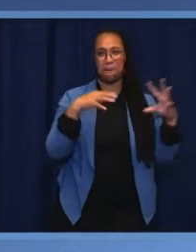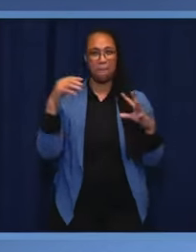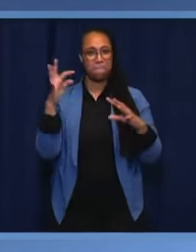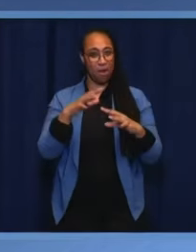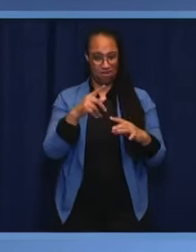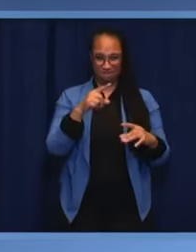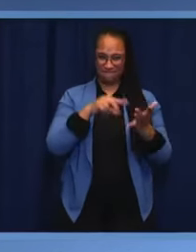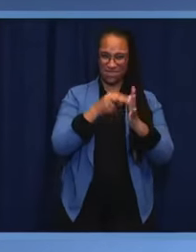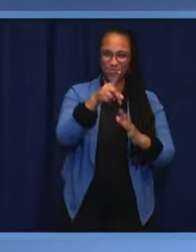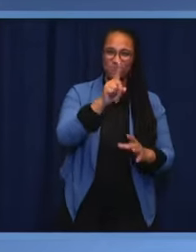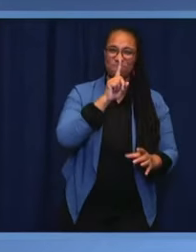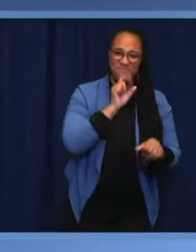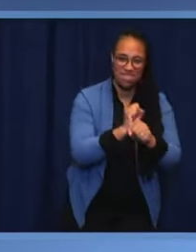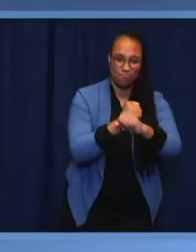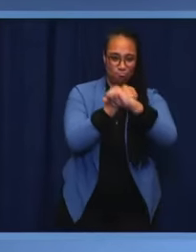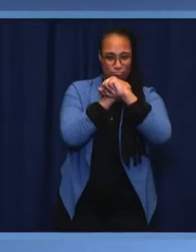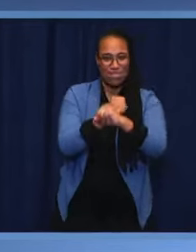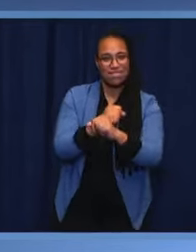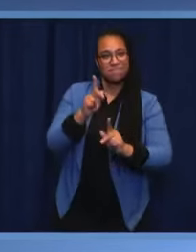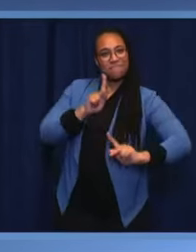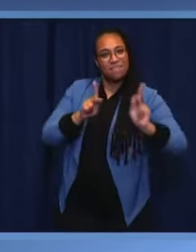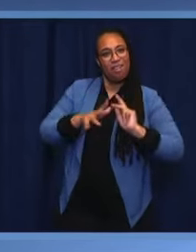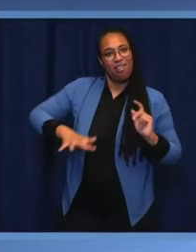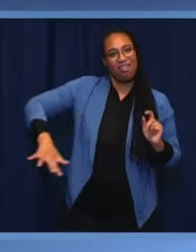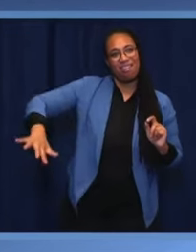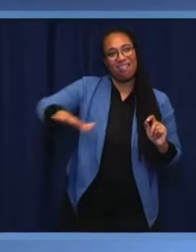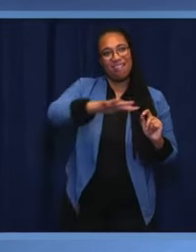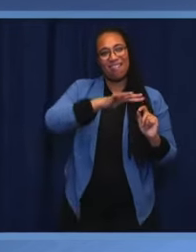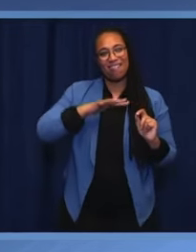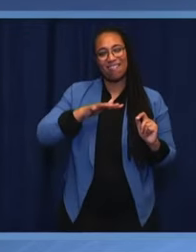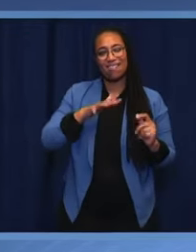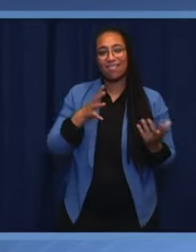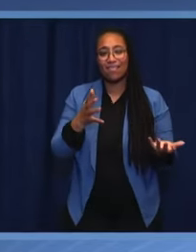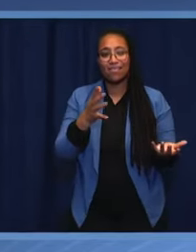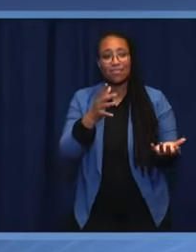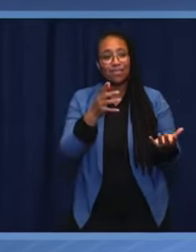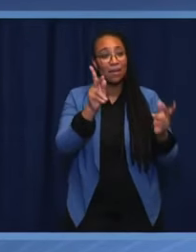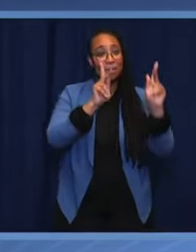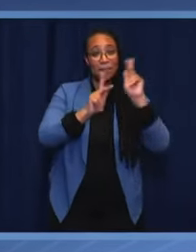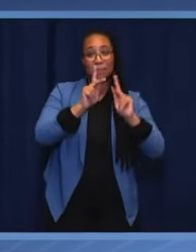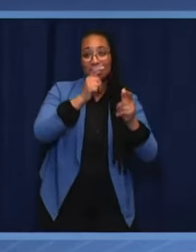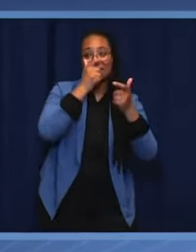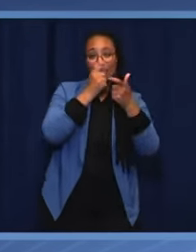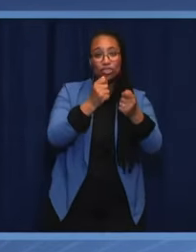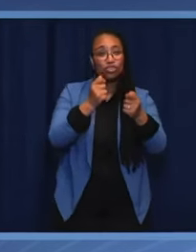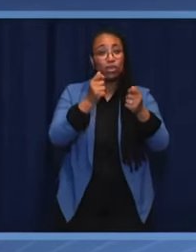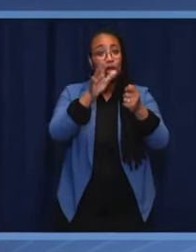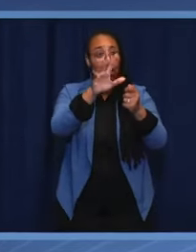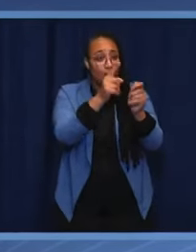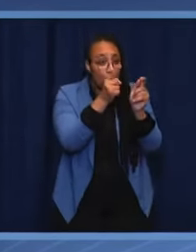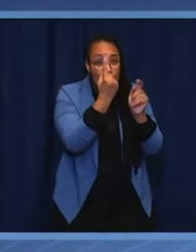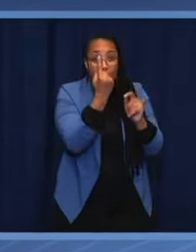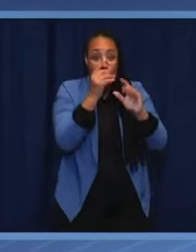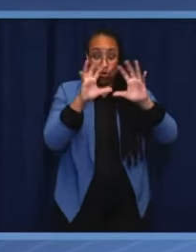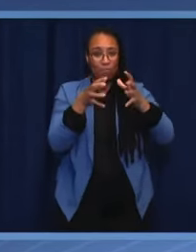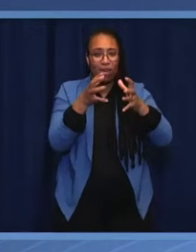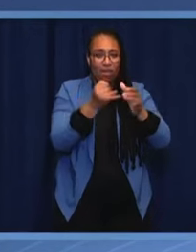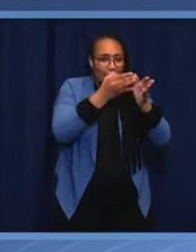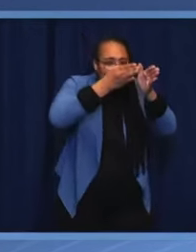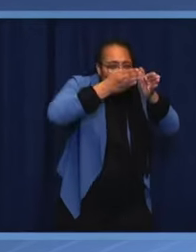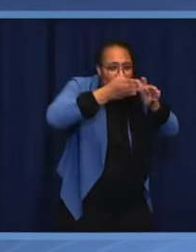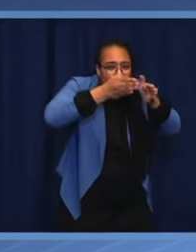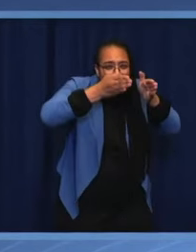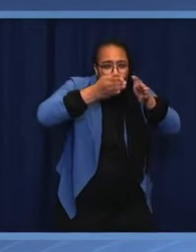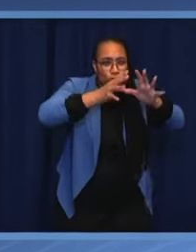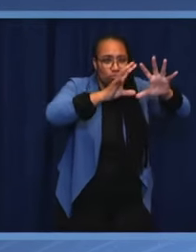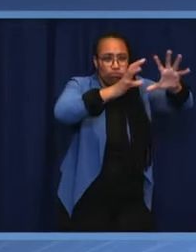our core belief in the interest of human rights for every single individual in the world. You know, we've accomplished a great